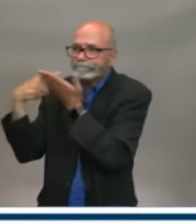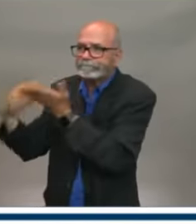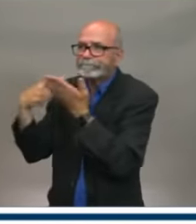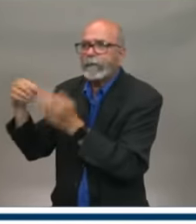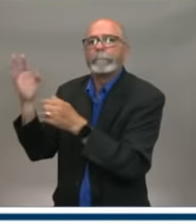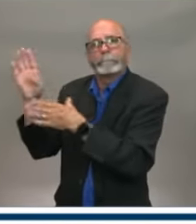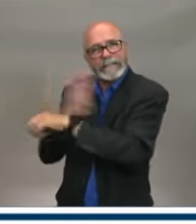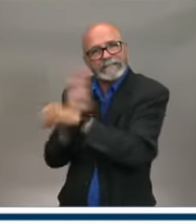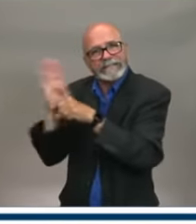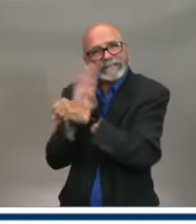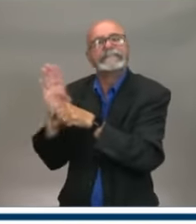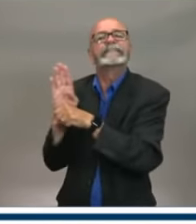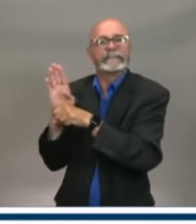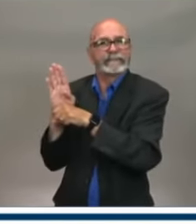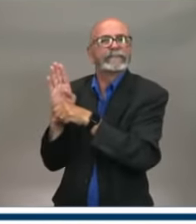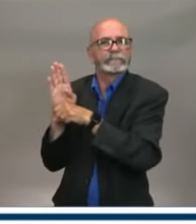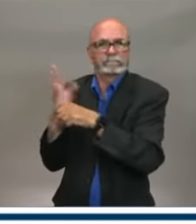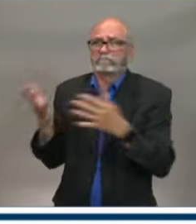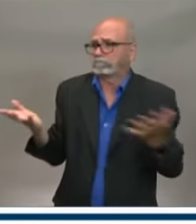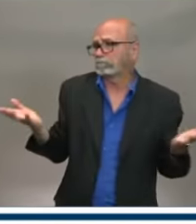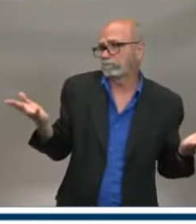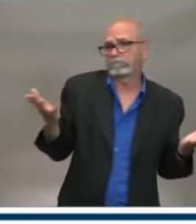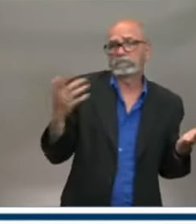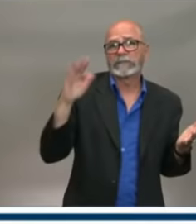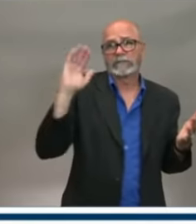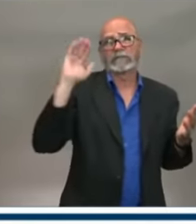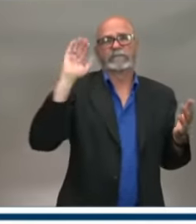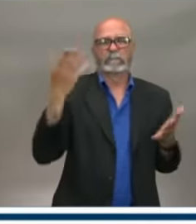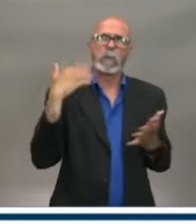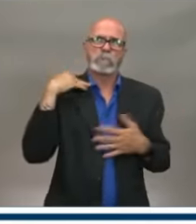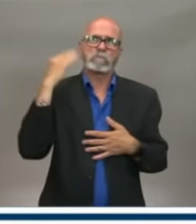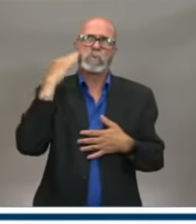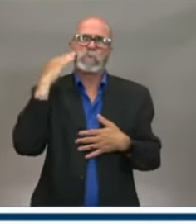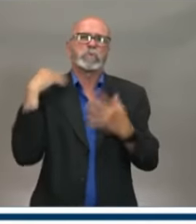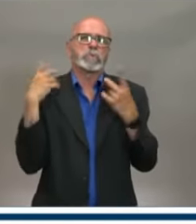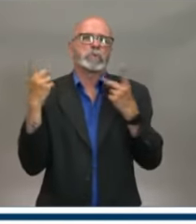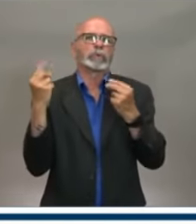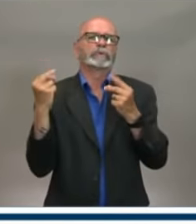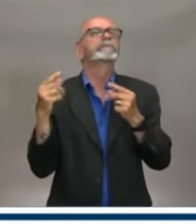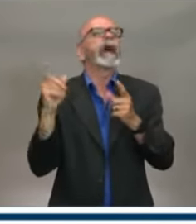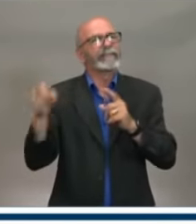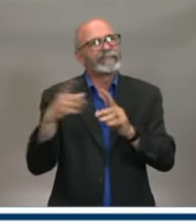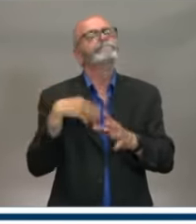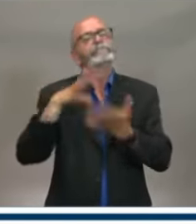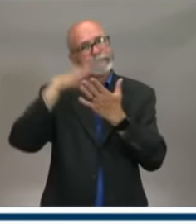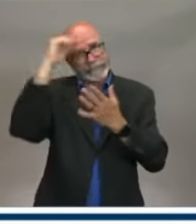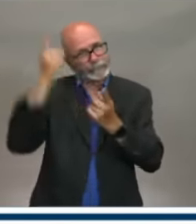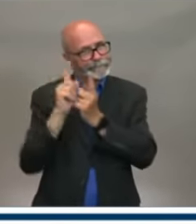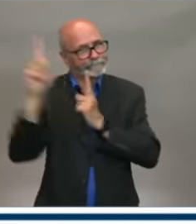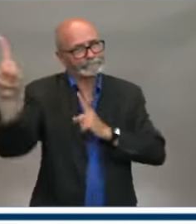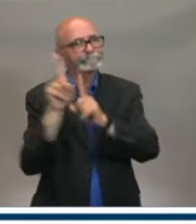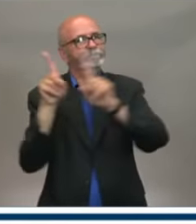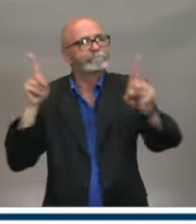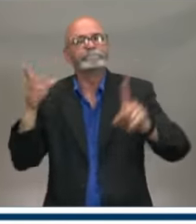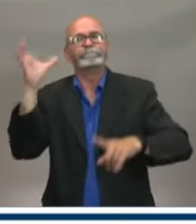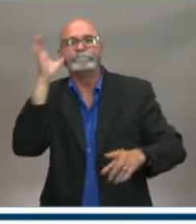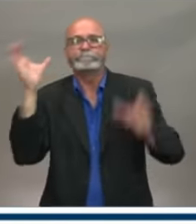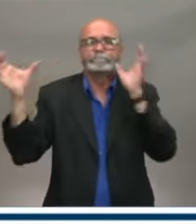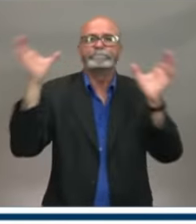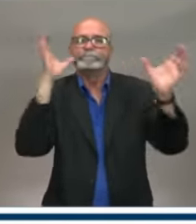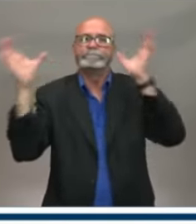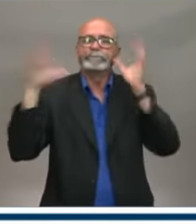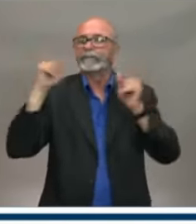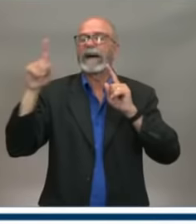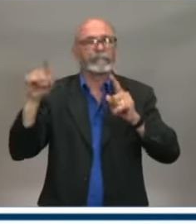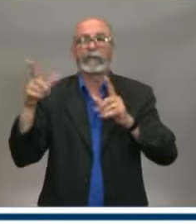not come as a surprise to anybody about how they have to accommodate certain public health requirements as they start to develop